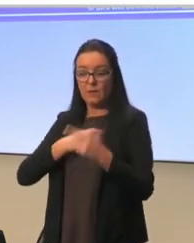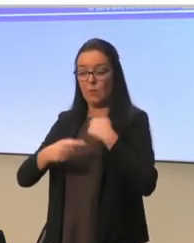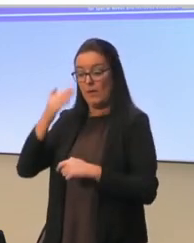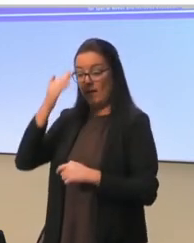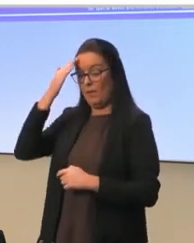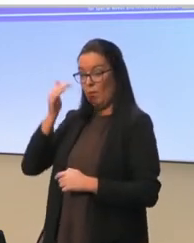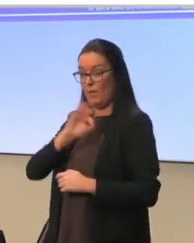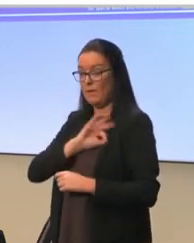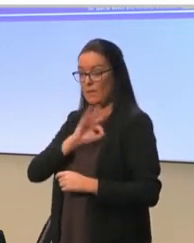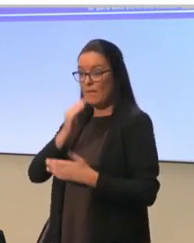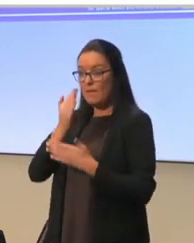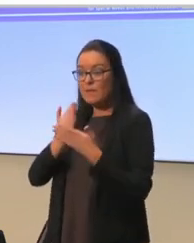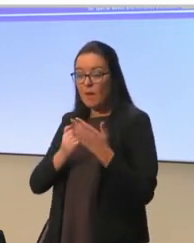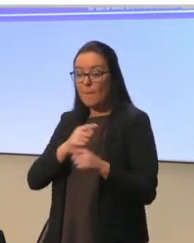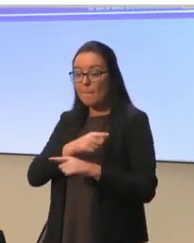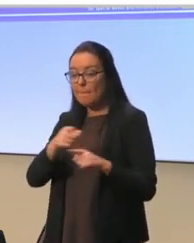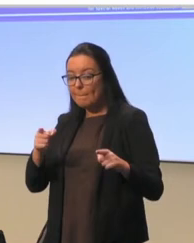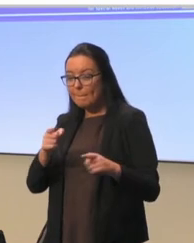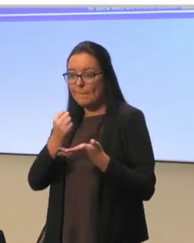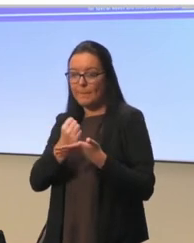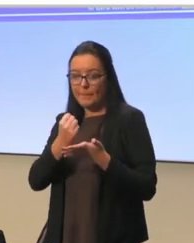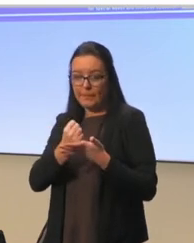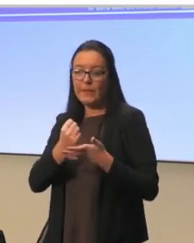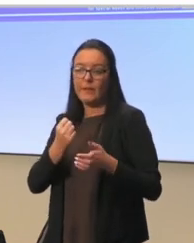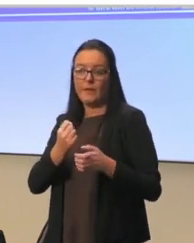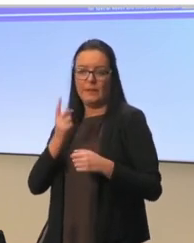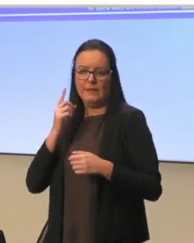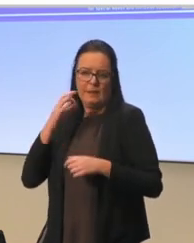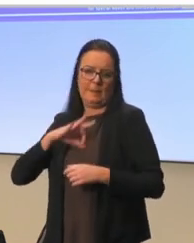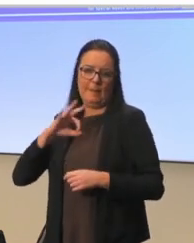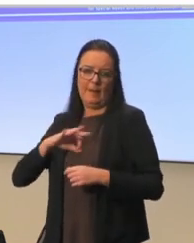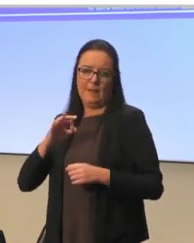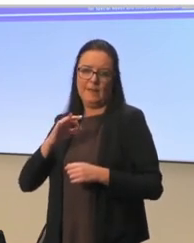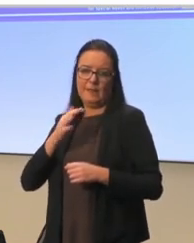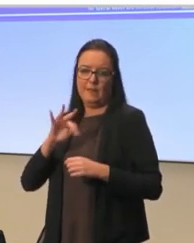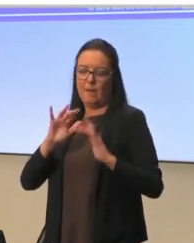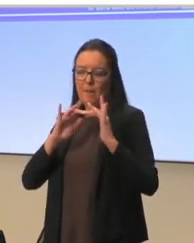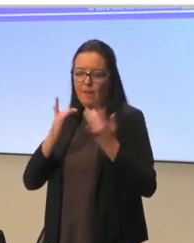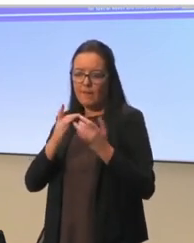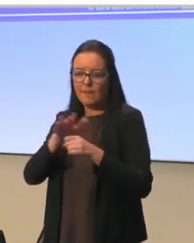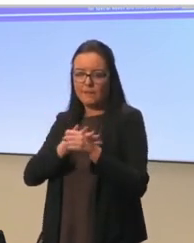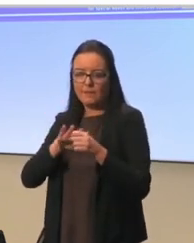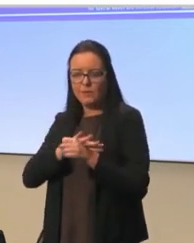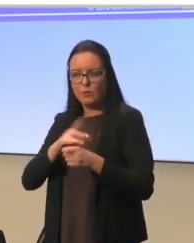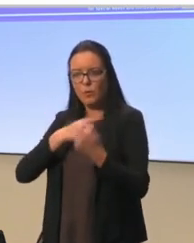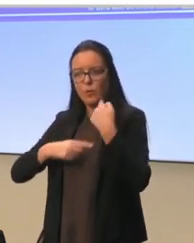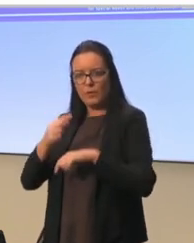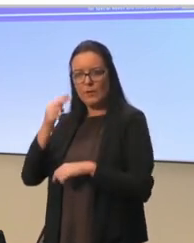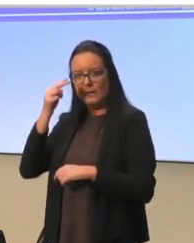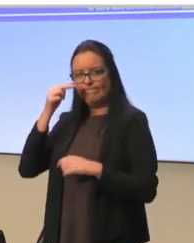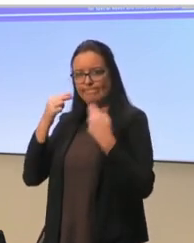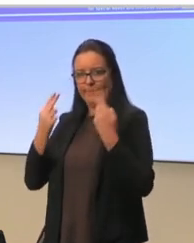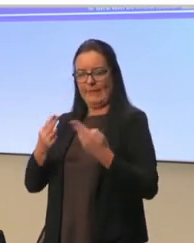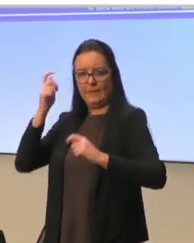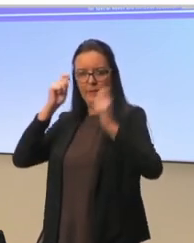that some of the learners actually benefited from online learning situations. This is also something we need to keep in